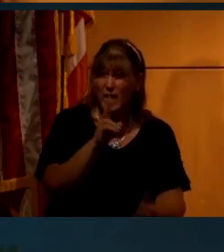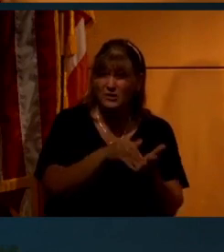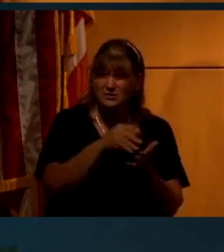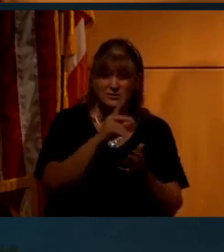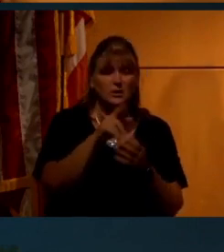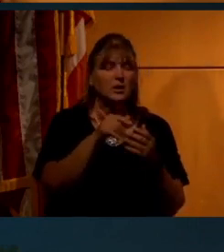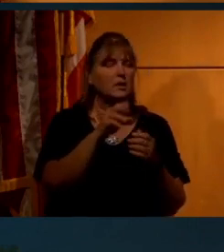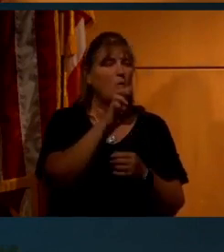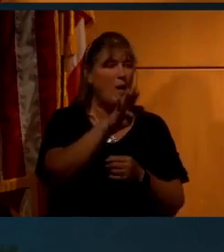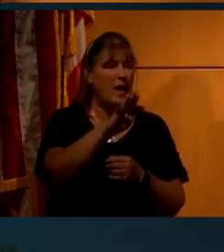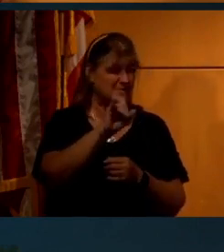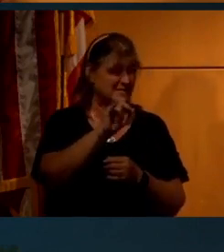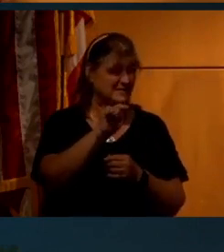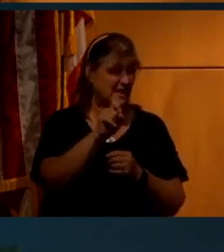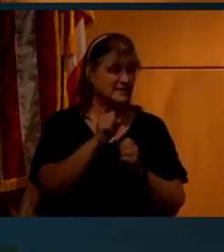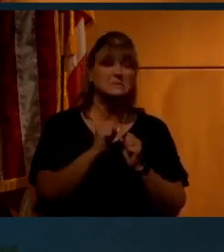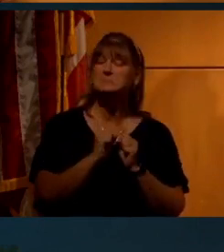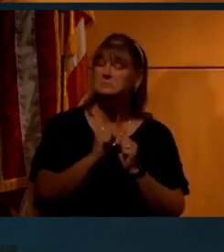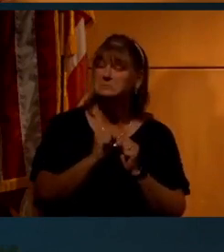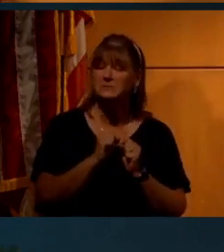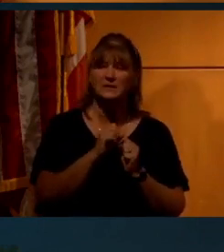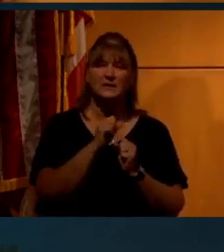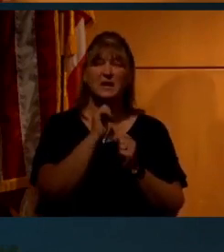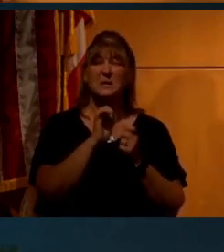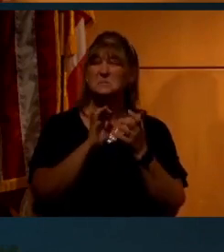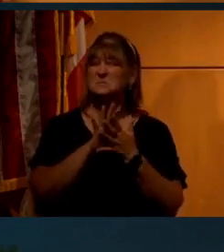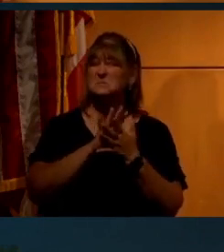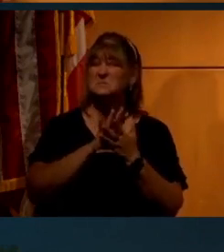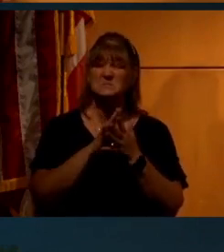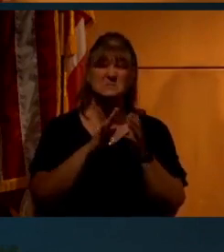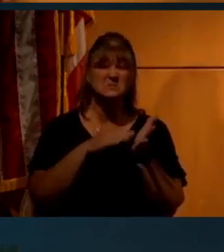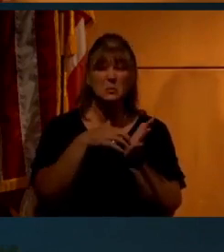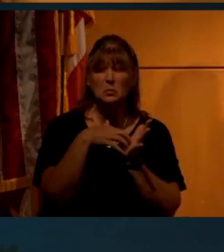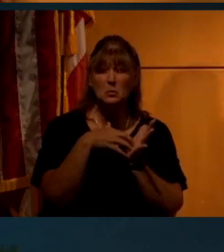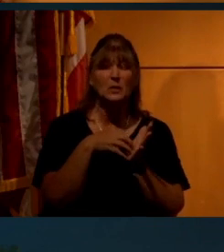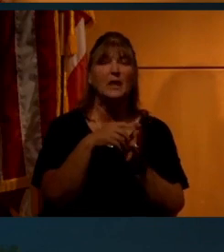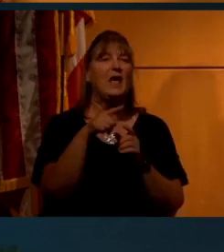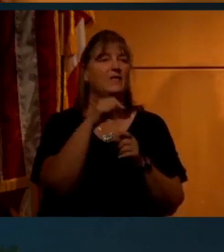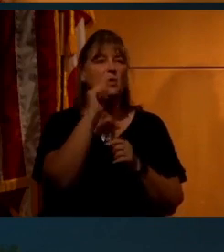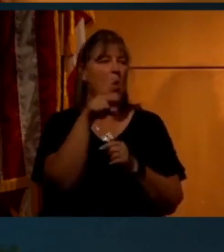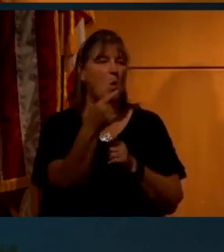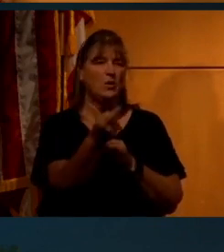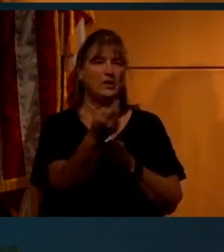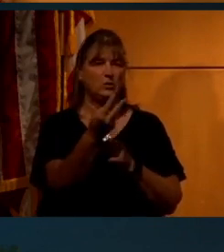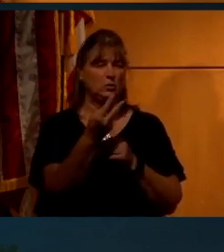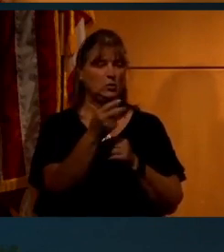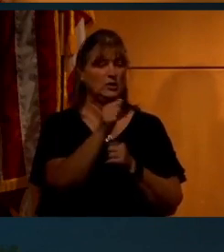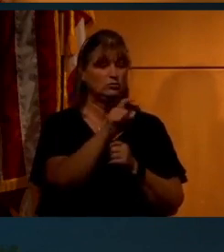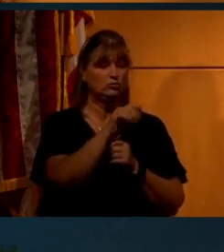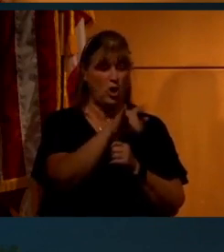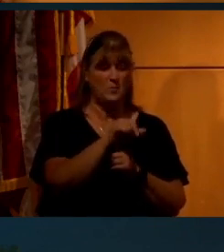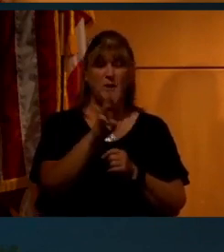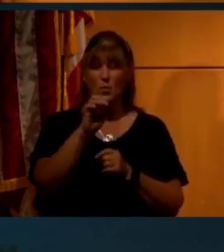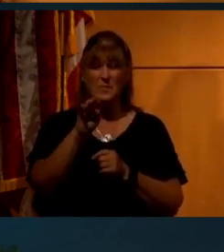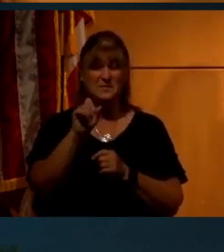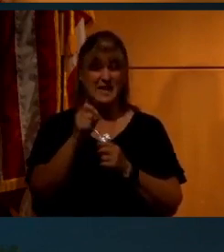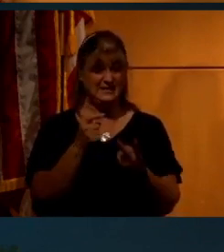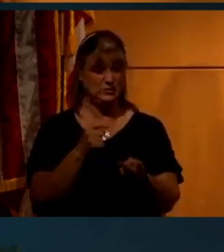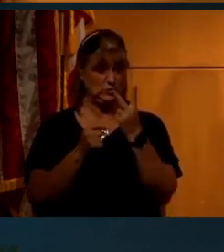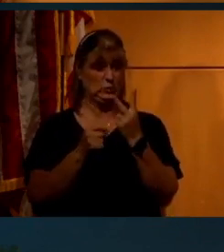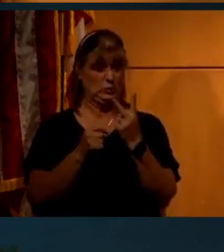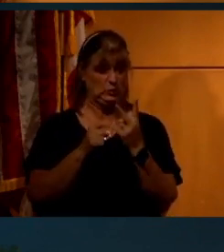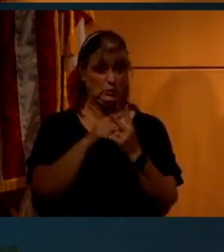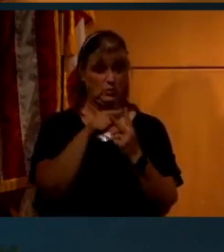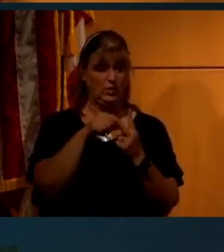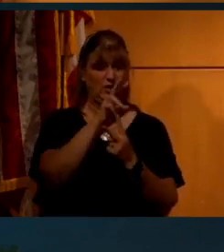Websites were not really there yet. And the only two astronomy or space websites that existed were